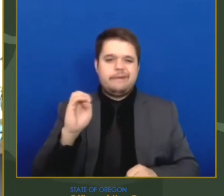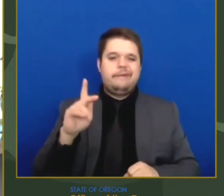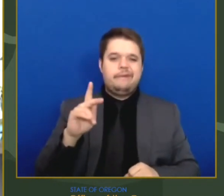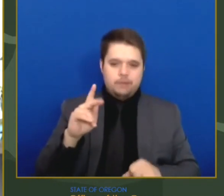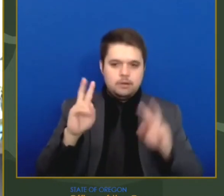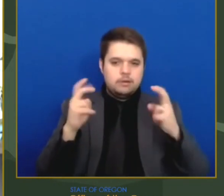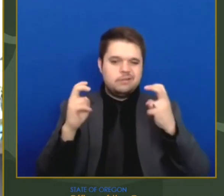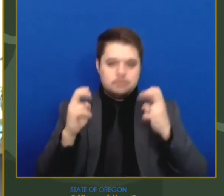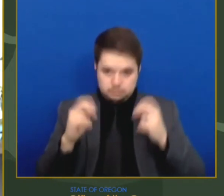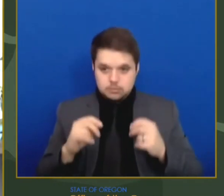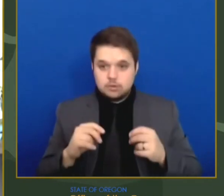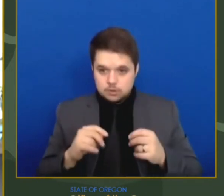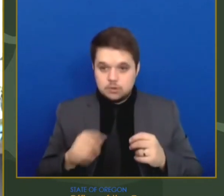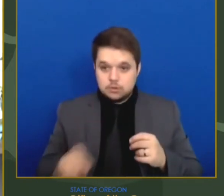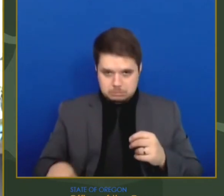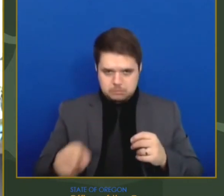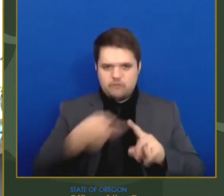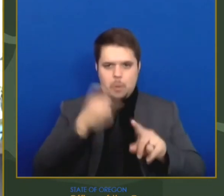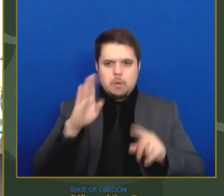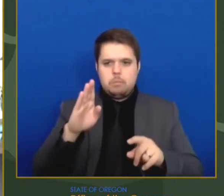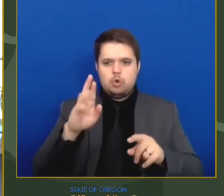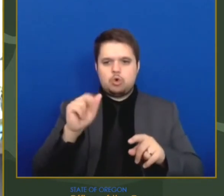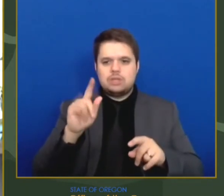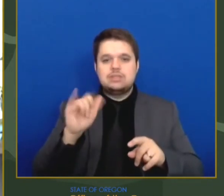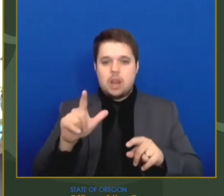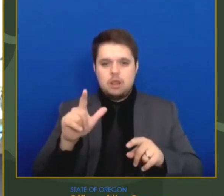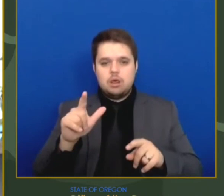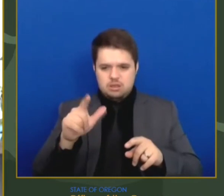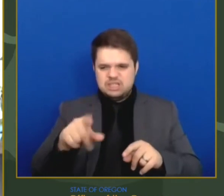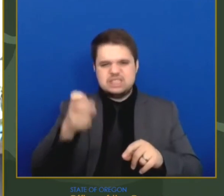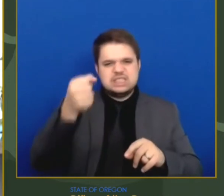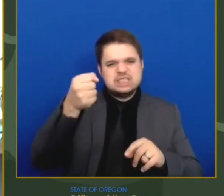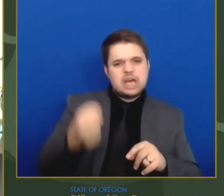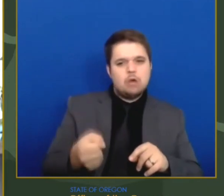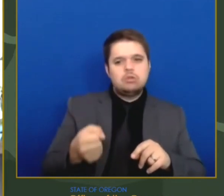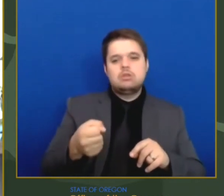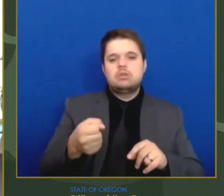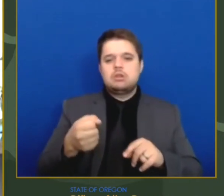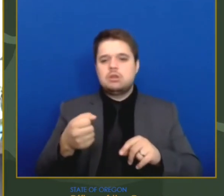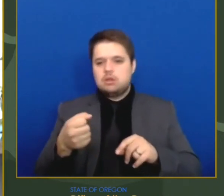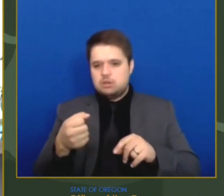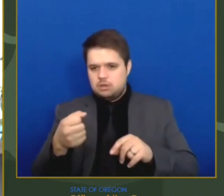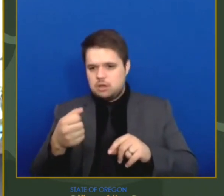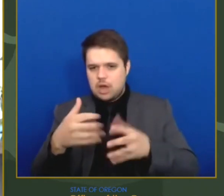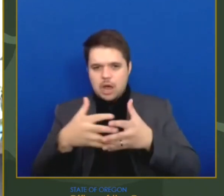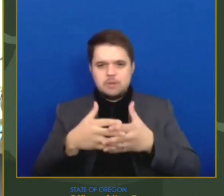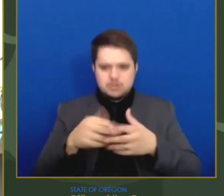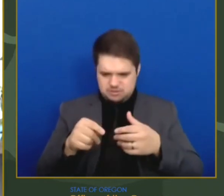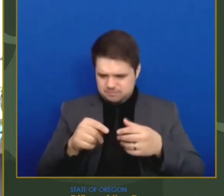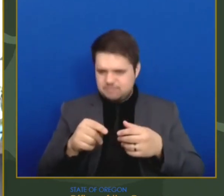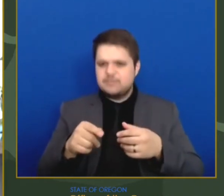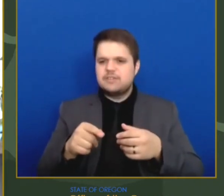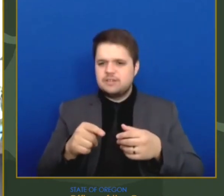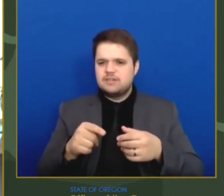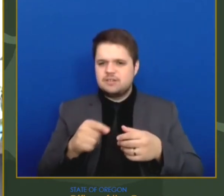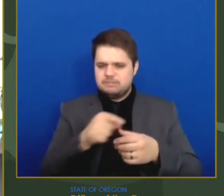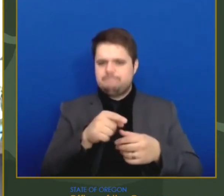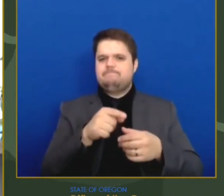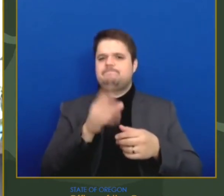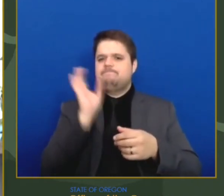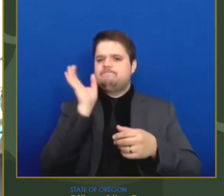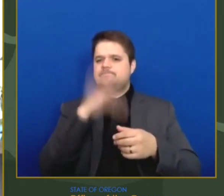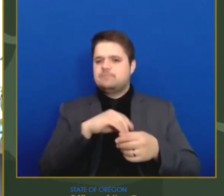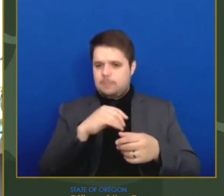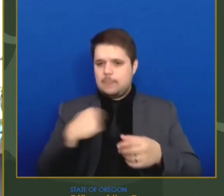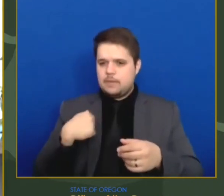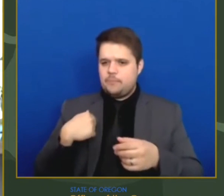South Africa. I'm pleased that my colleague, Dr. Bill Messer, a co-investigator at the center, will join us a bit later